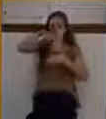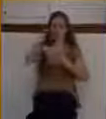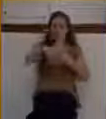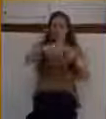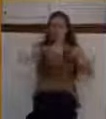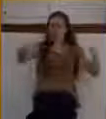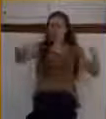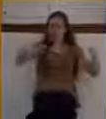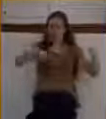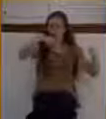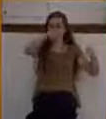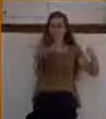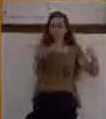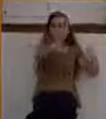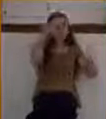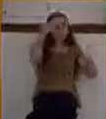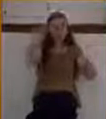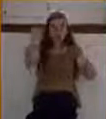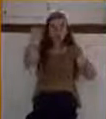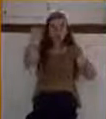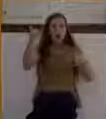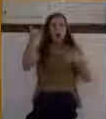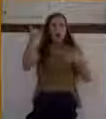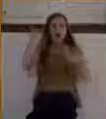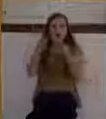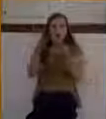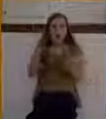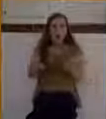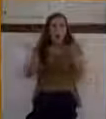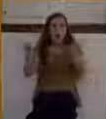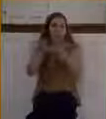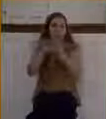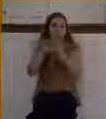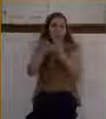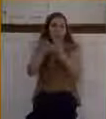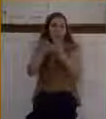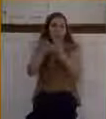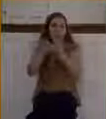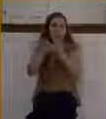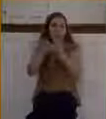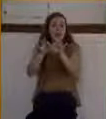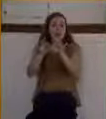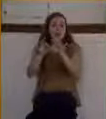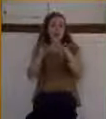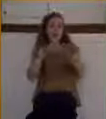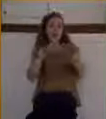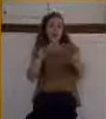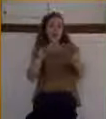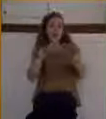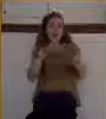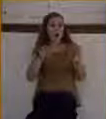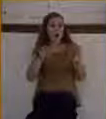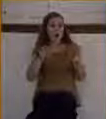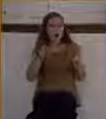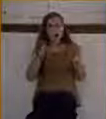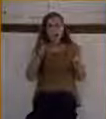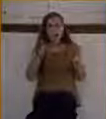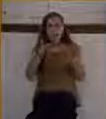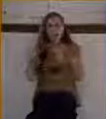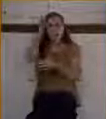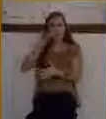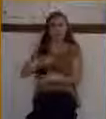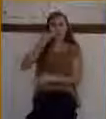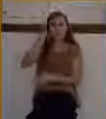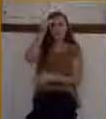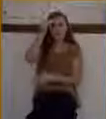Because he recognized that at that moment, Jesus was passing by with reference to that chief salvation. He had brought